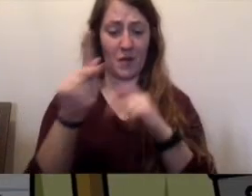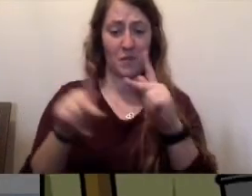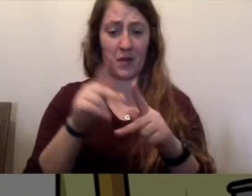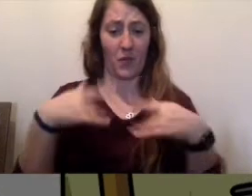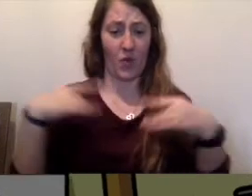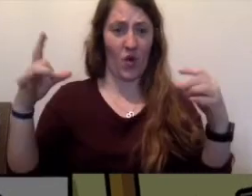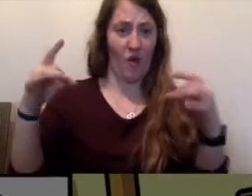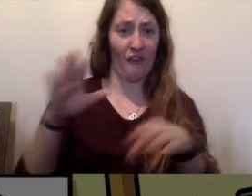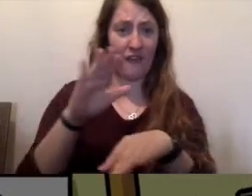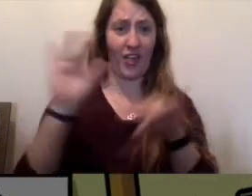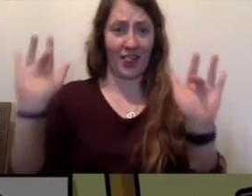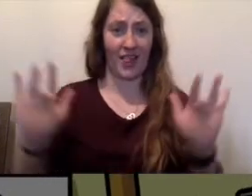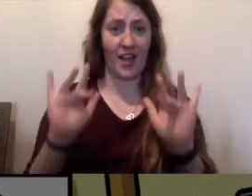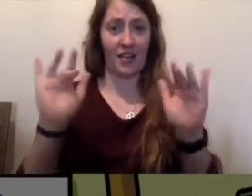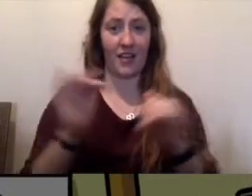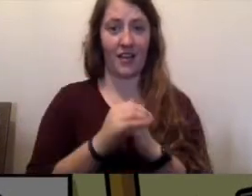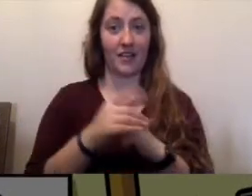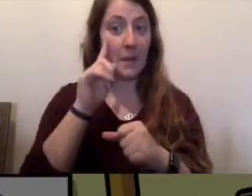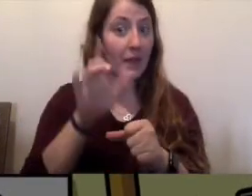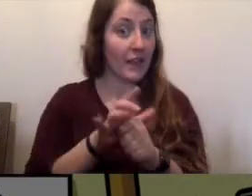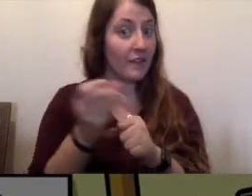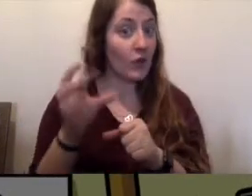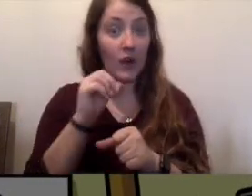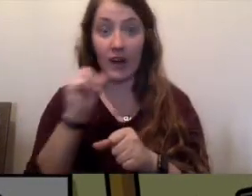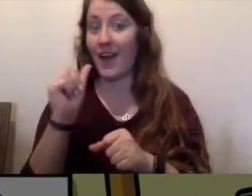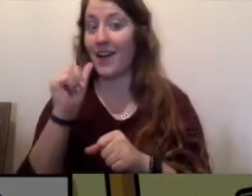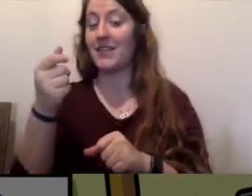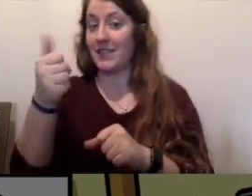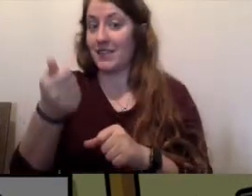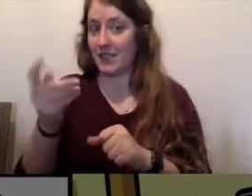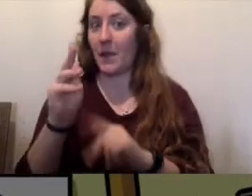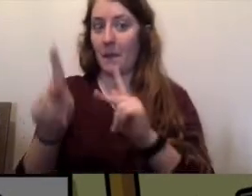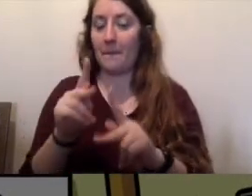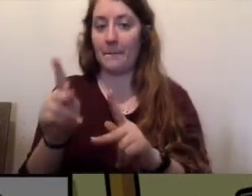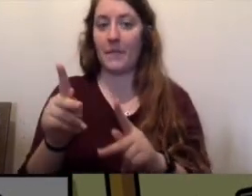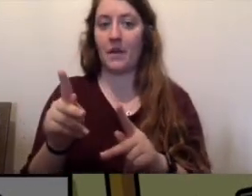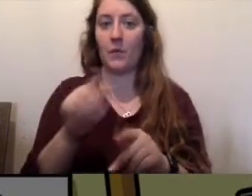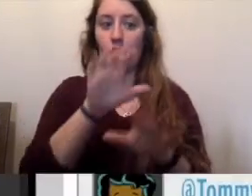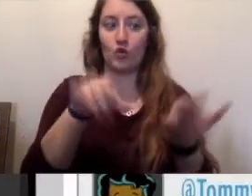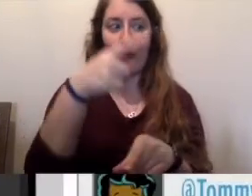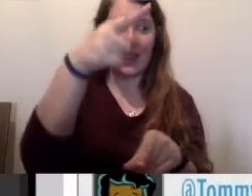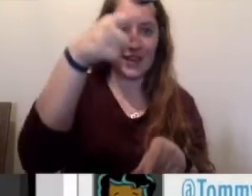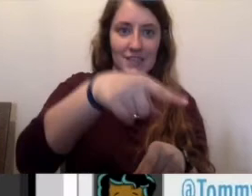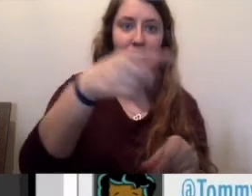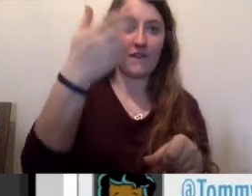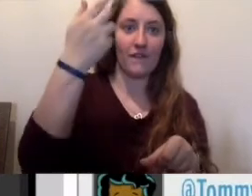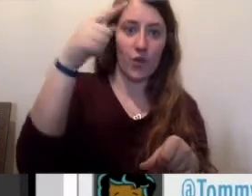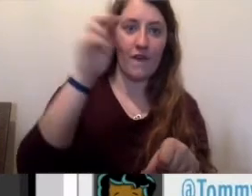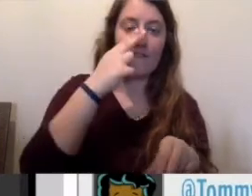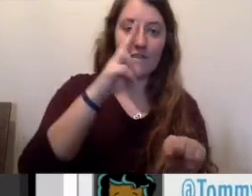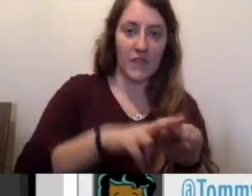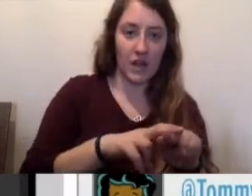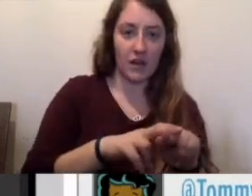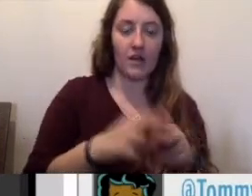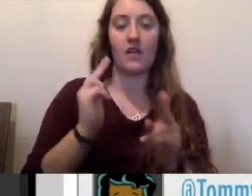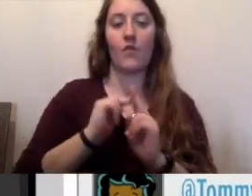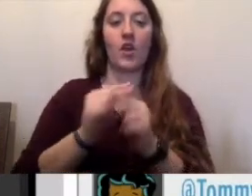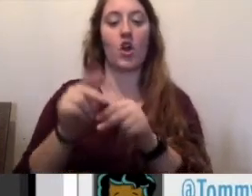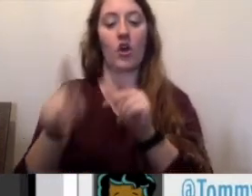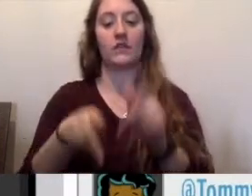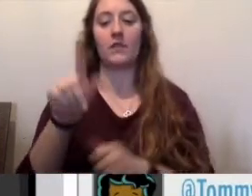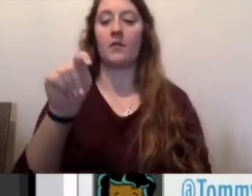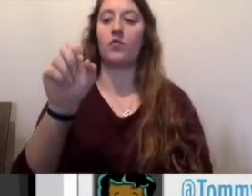Believe it or not, some people actually cruise around looking to start flame wars. We call these troublemakers trolls.